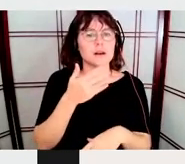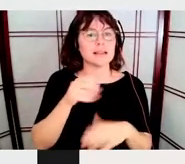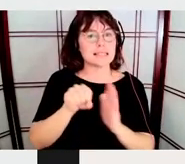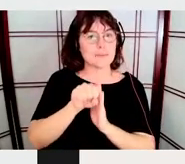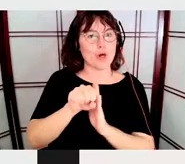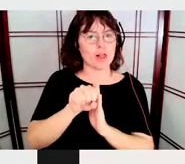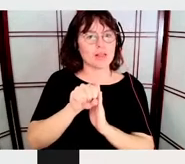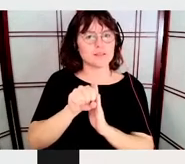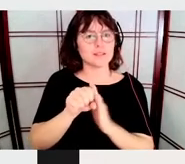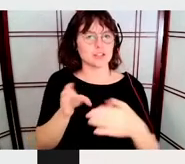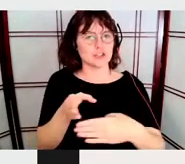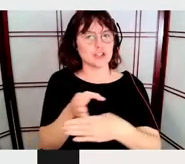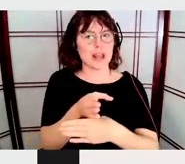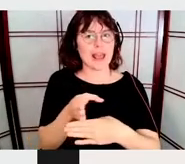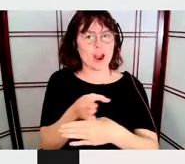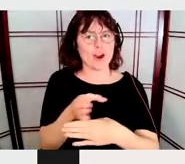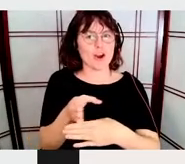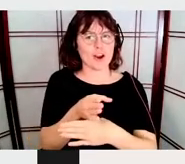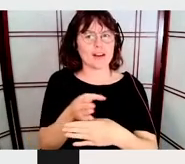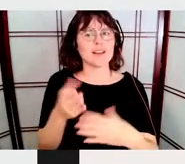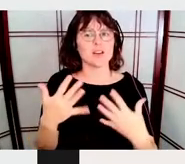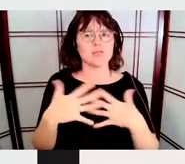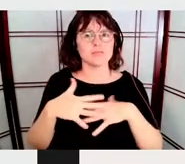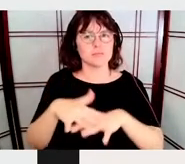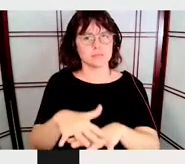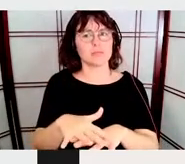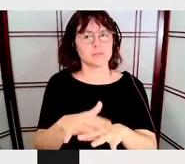So why a flower was chosen?